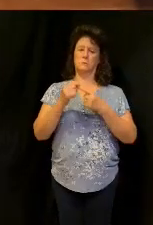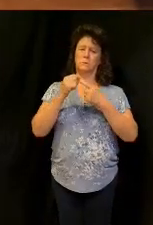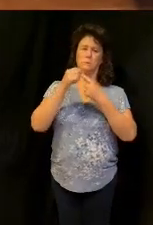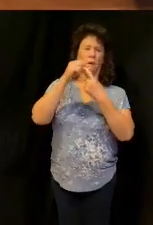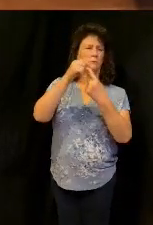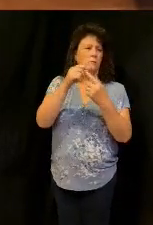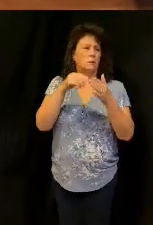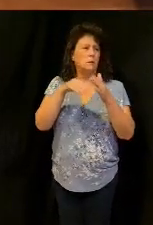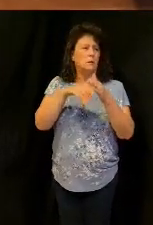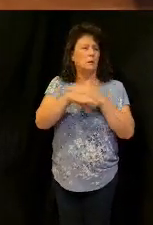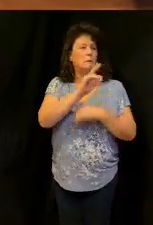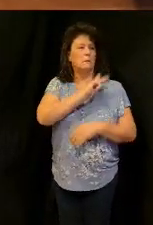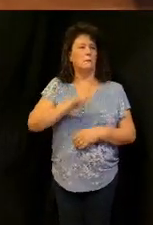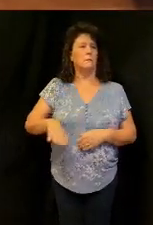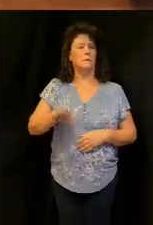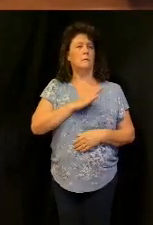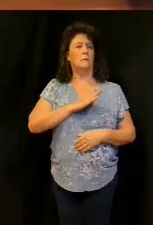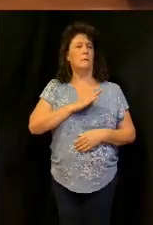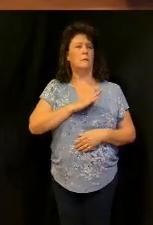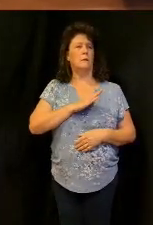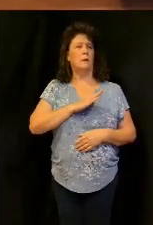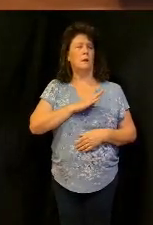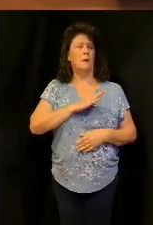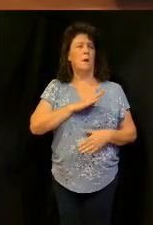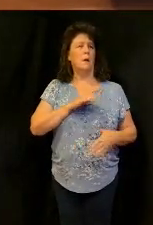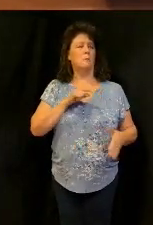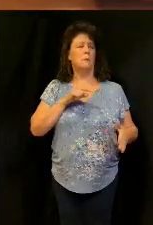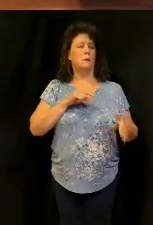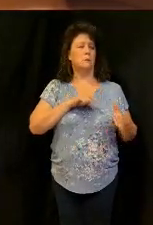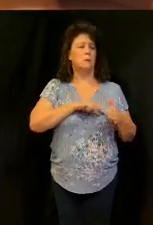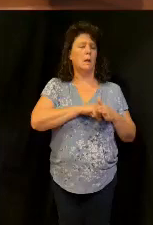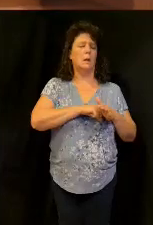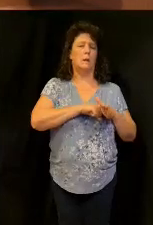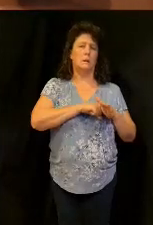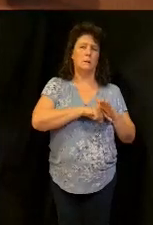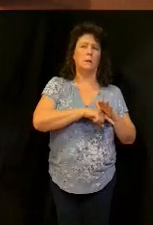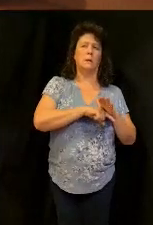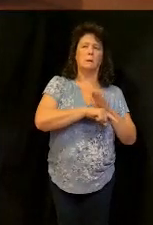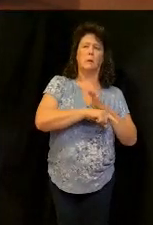but the problem is we keep getting ourselves in deeper debt that way we have nothing to give